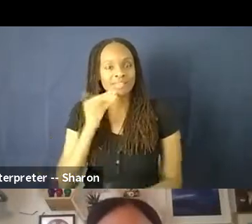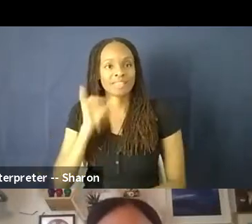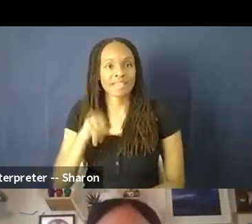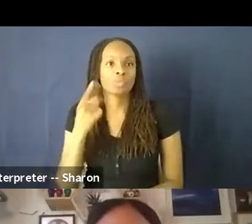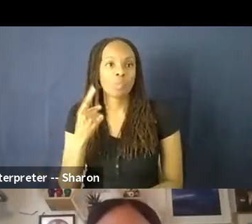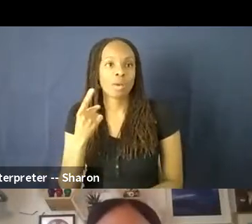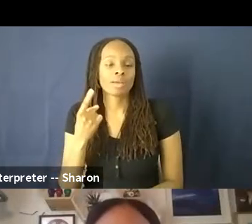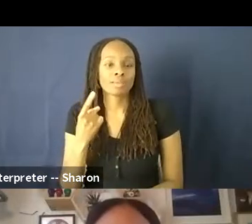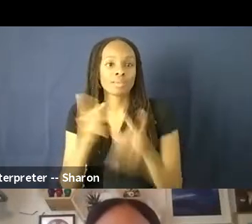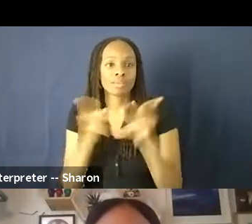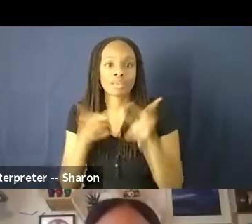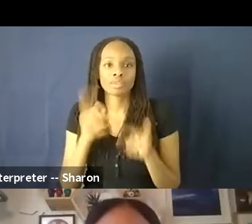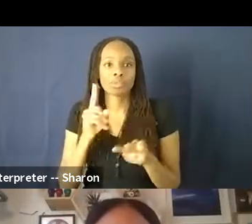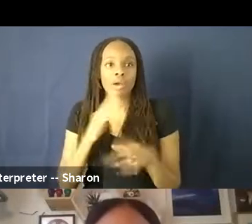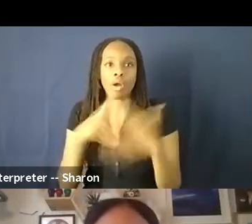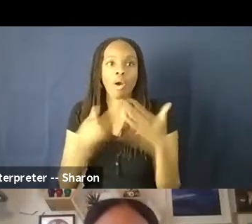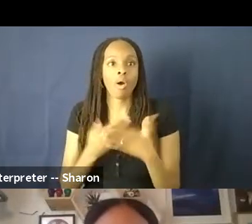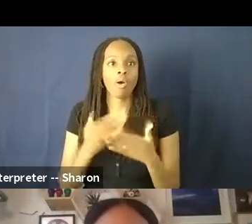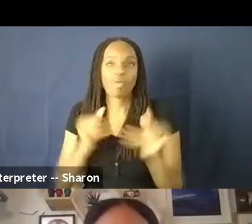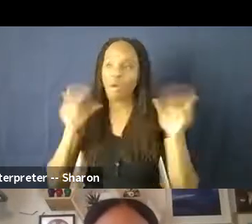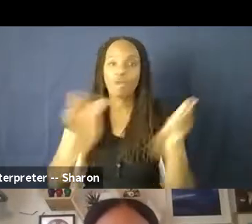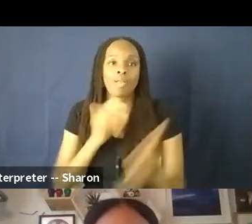identities will collide eventually.